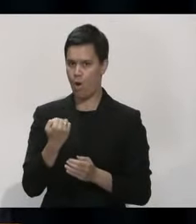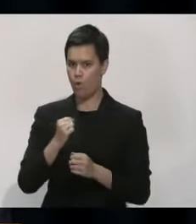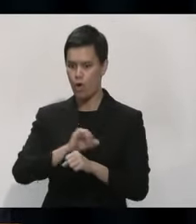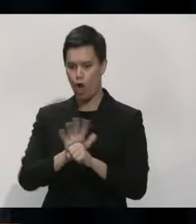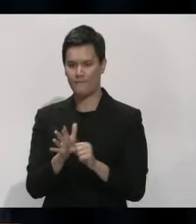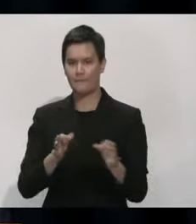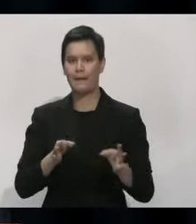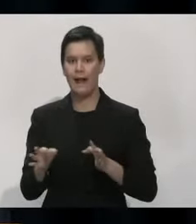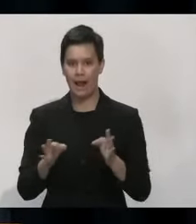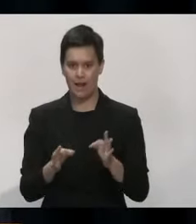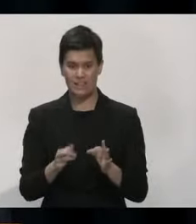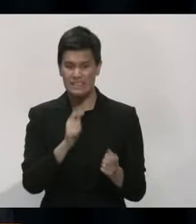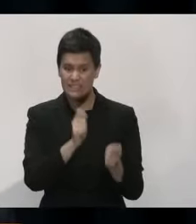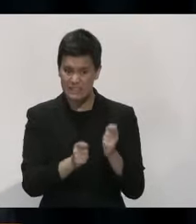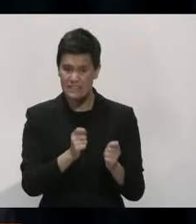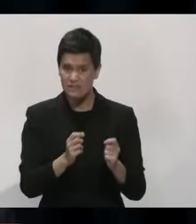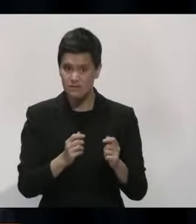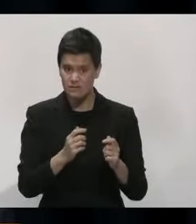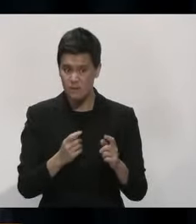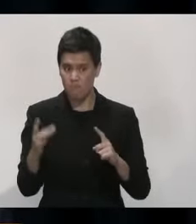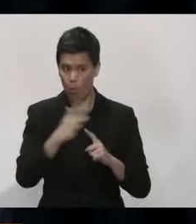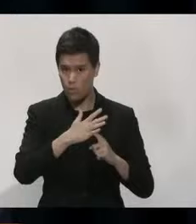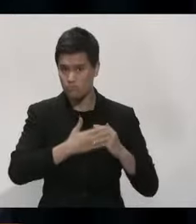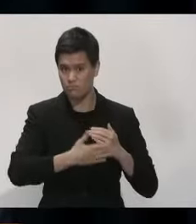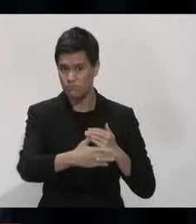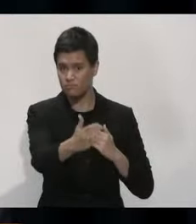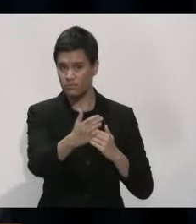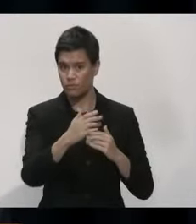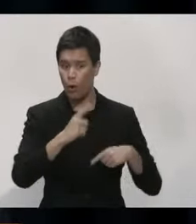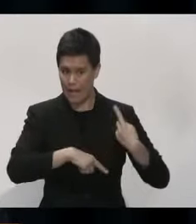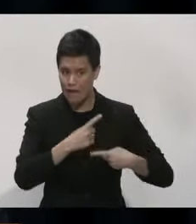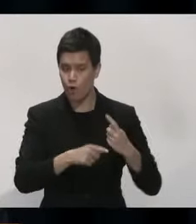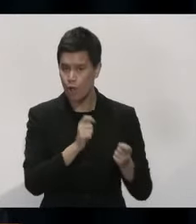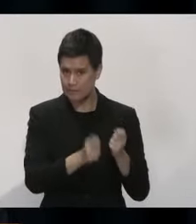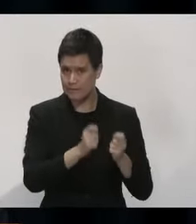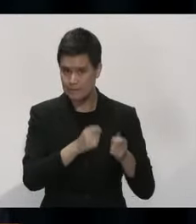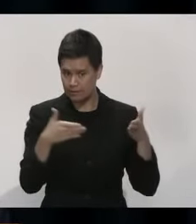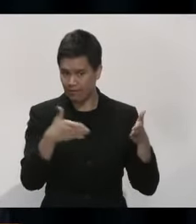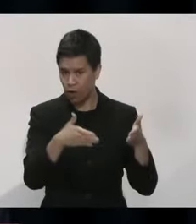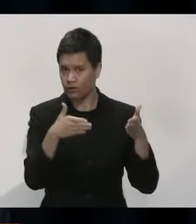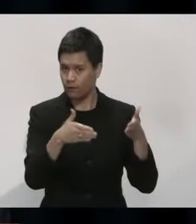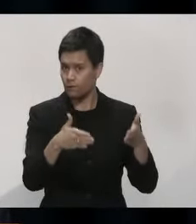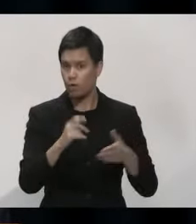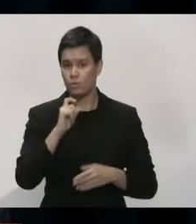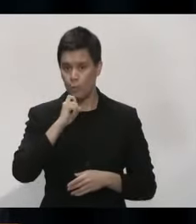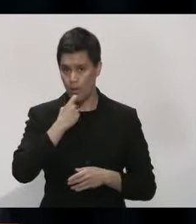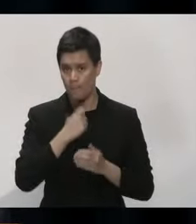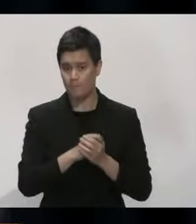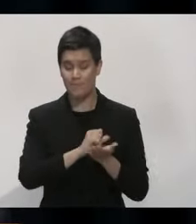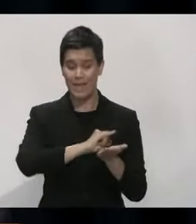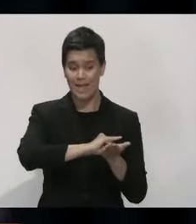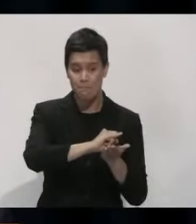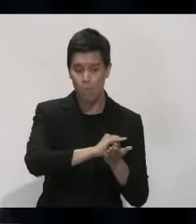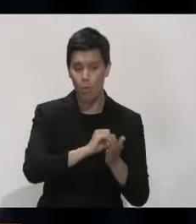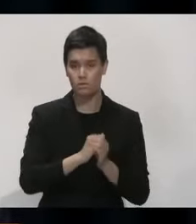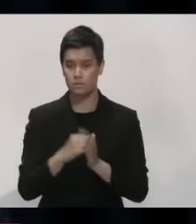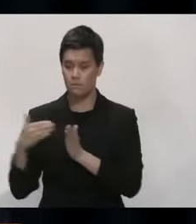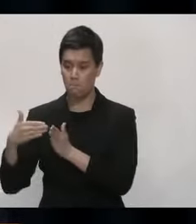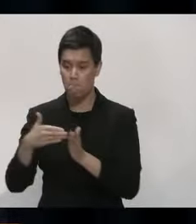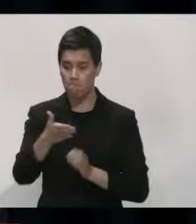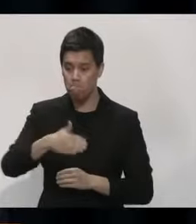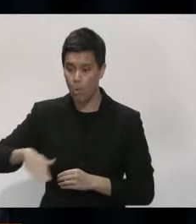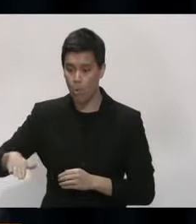and it will continue to be so. So we will be continuing with a focus on testing at the airports, at the ports, in our